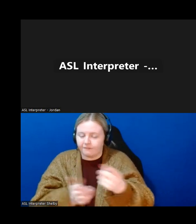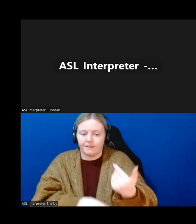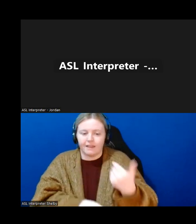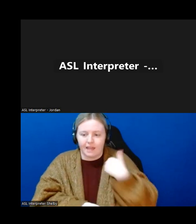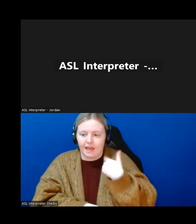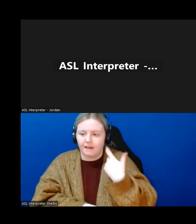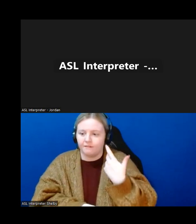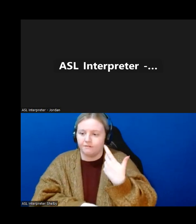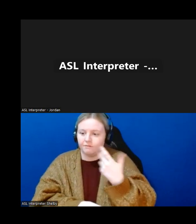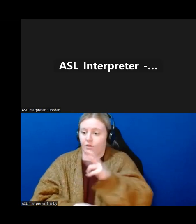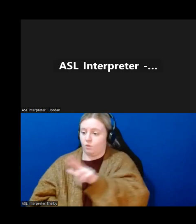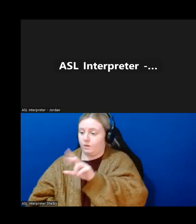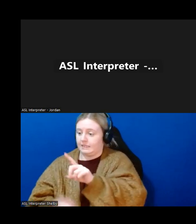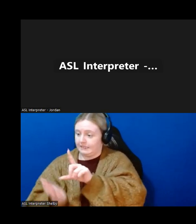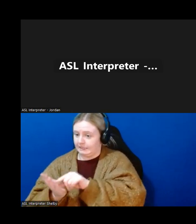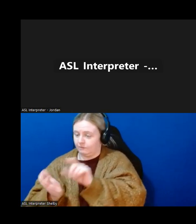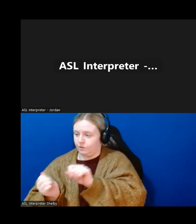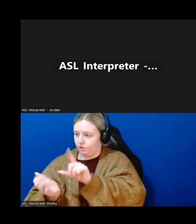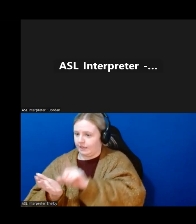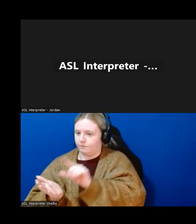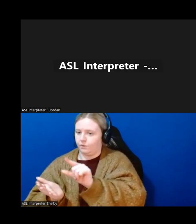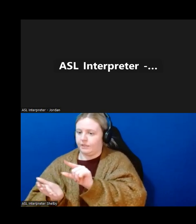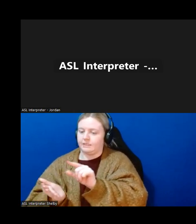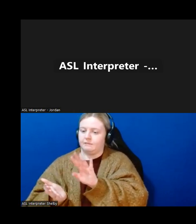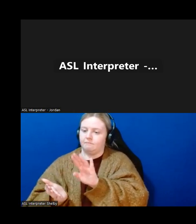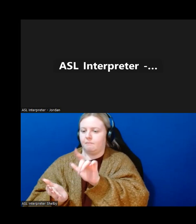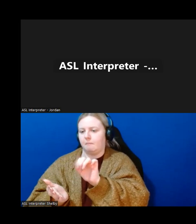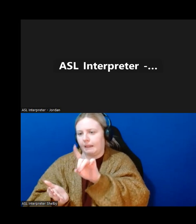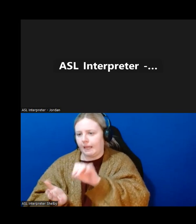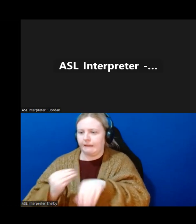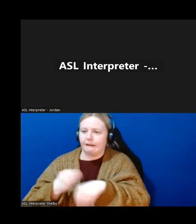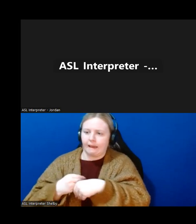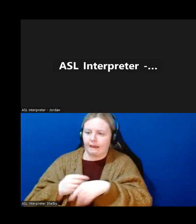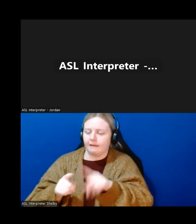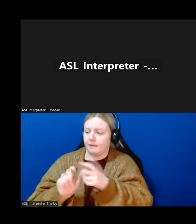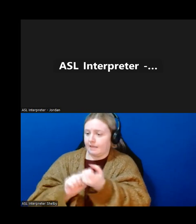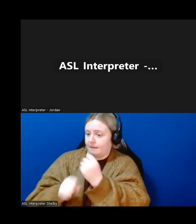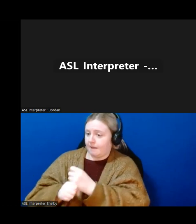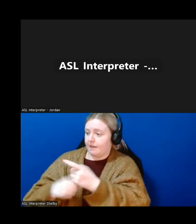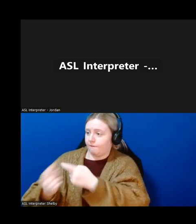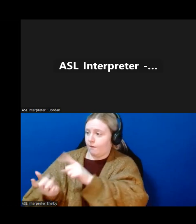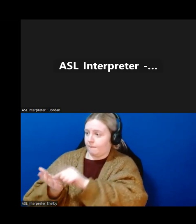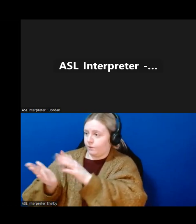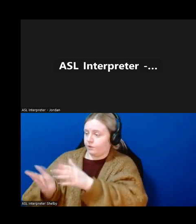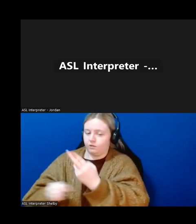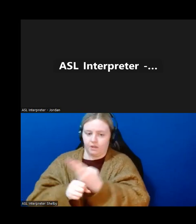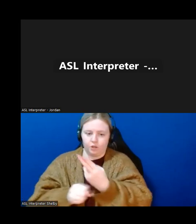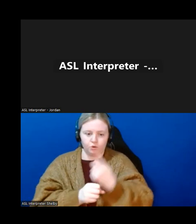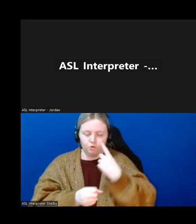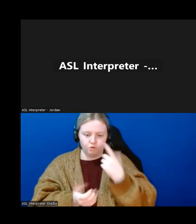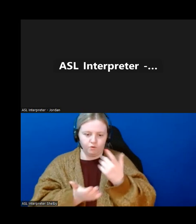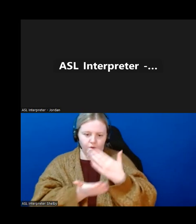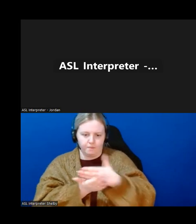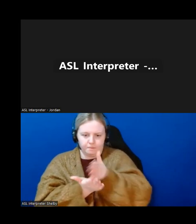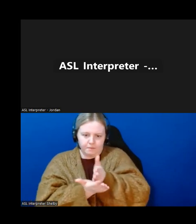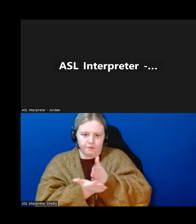printer. They just have to stick a razor blade into it, obviously. Really cool stuff happening at Empower. And just like